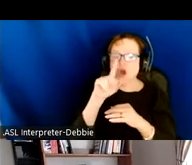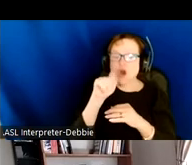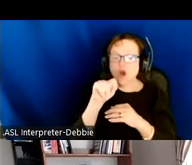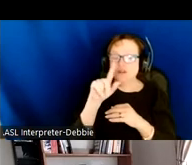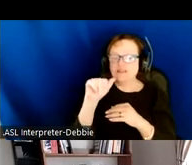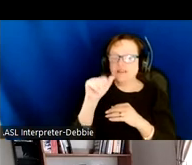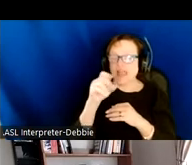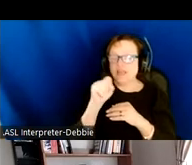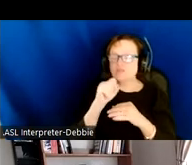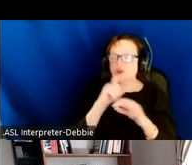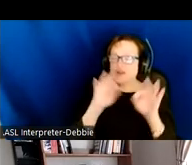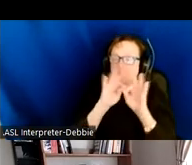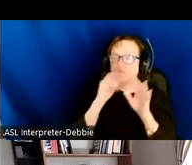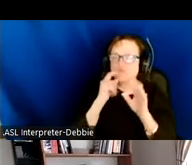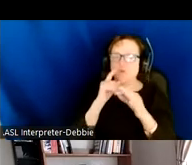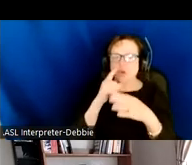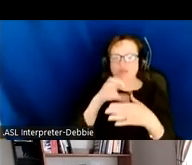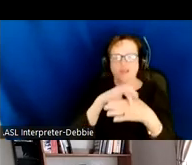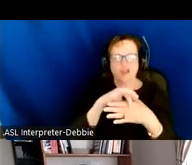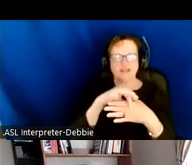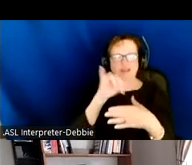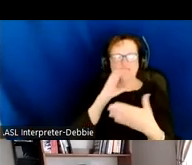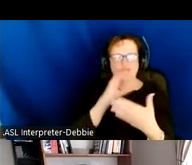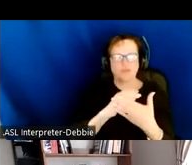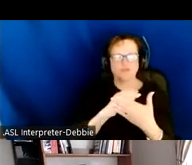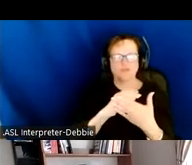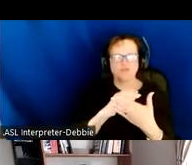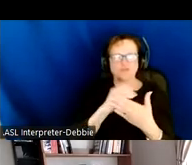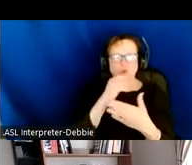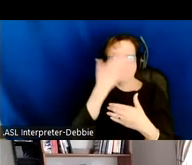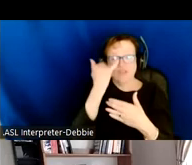itself, like what city it's in, for example. So don't neglect your alt tags.